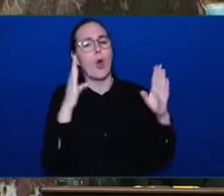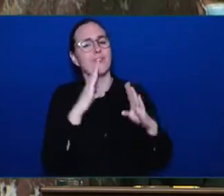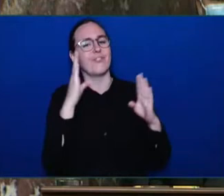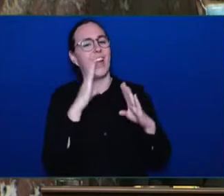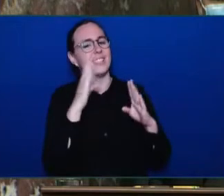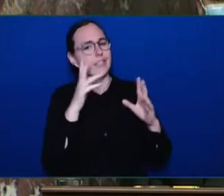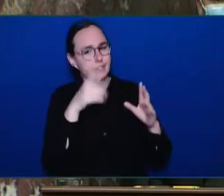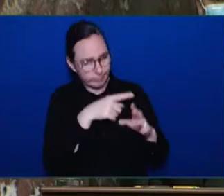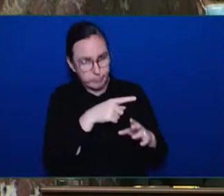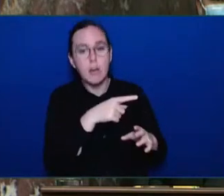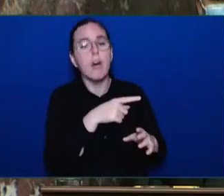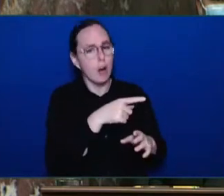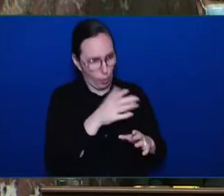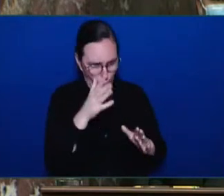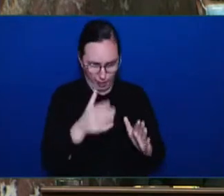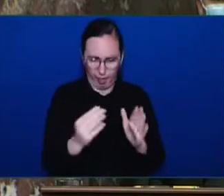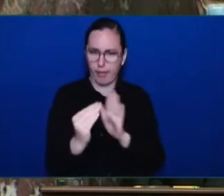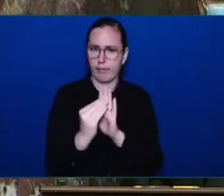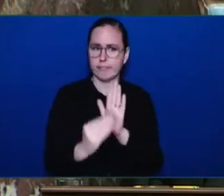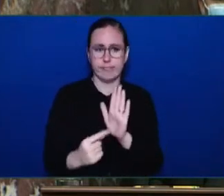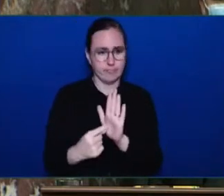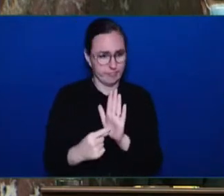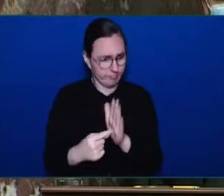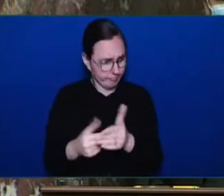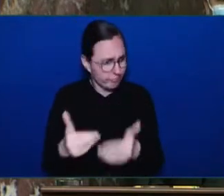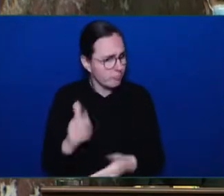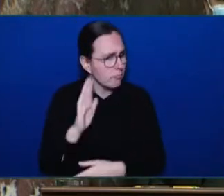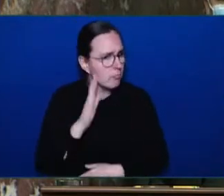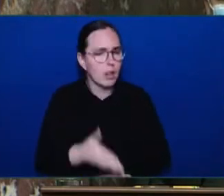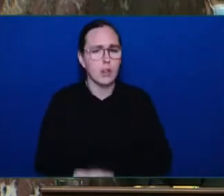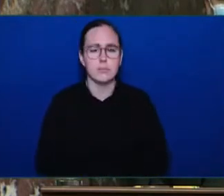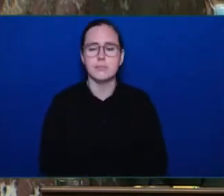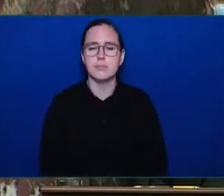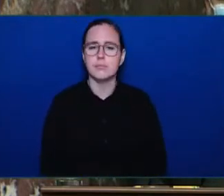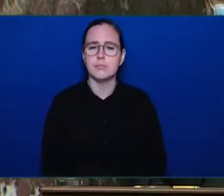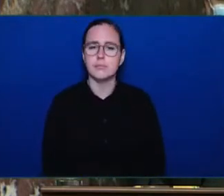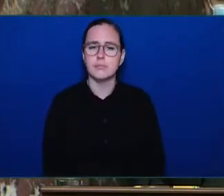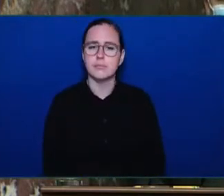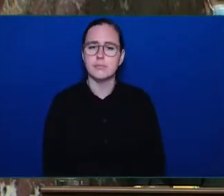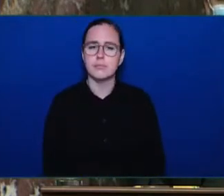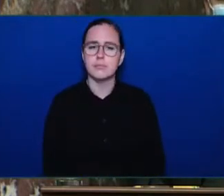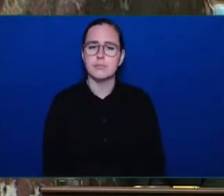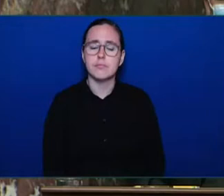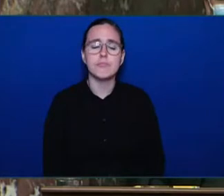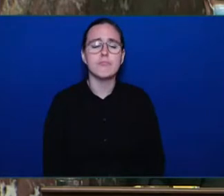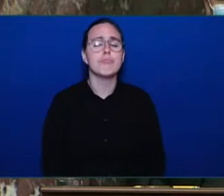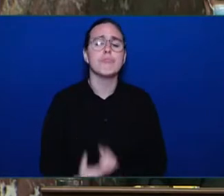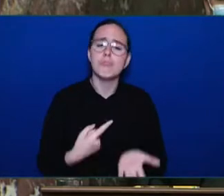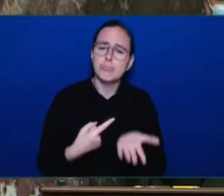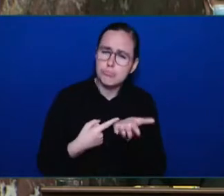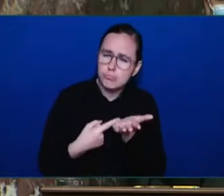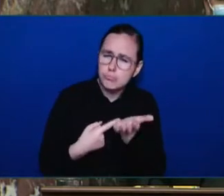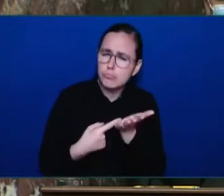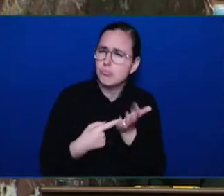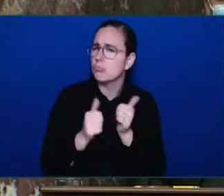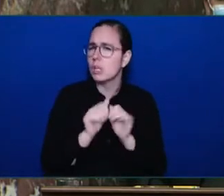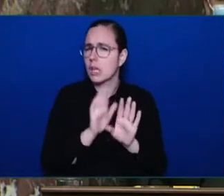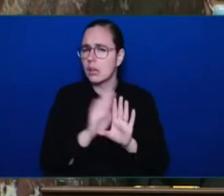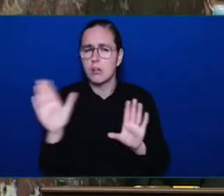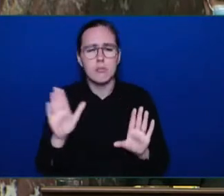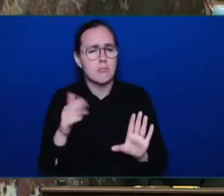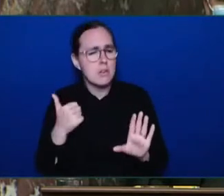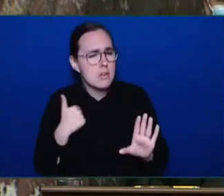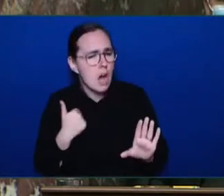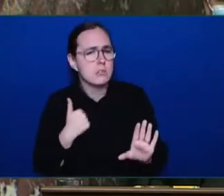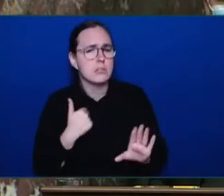Mr. Speaker, what became clear when we talked to the other Attorneys-General from other provinces and territories is this is a national problem and